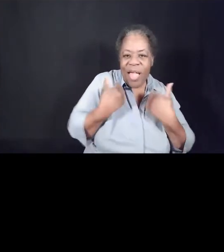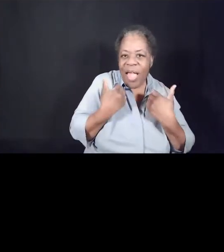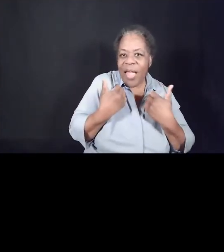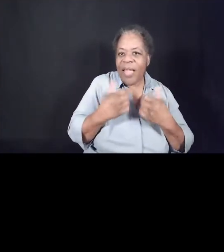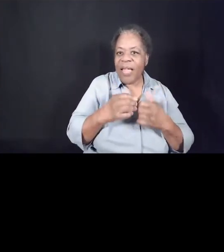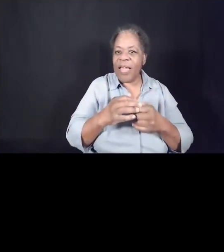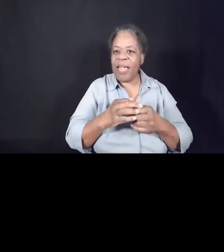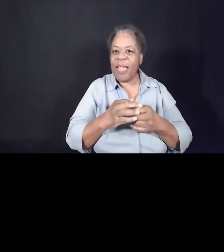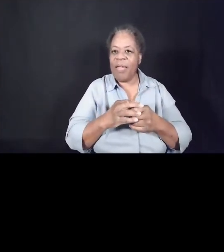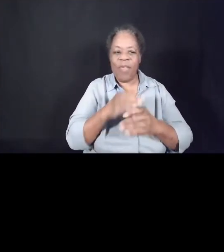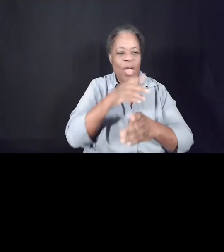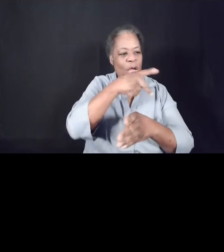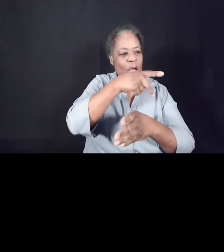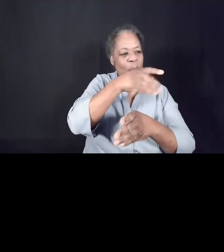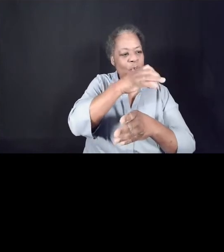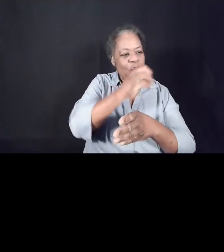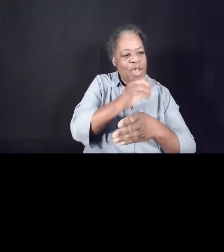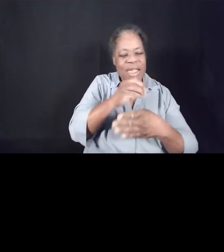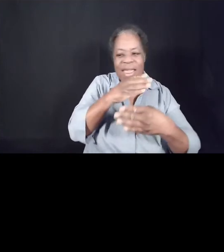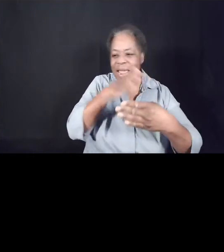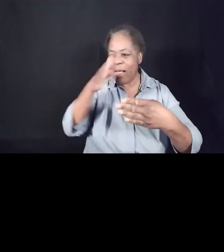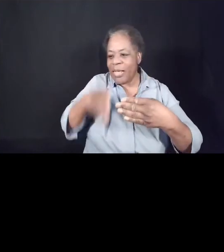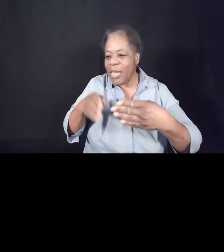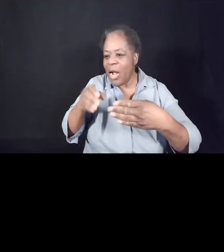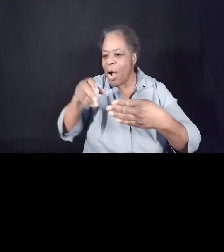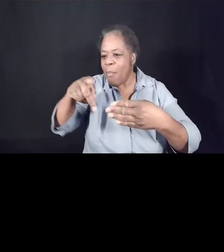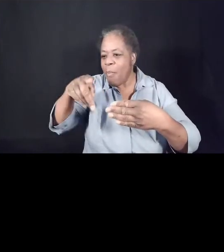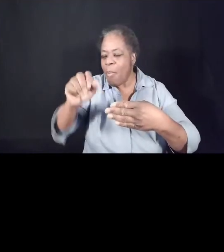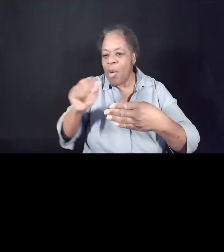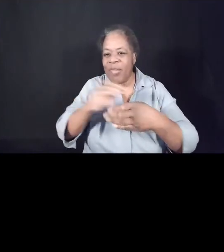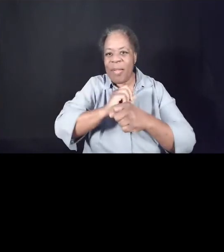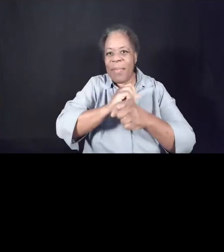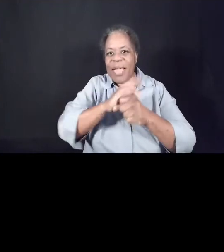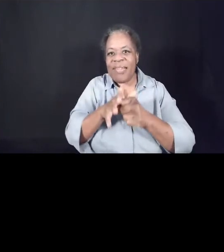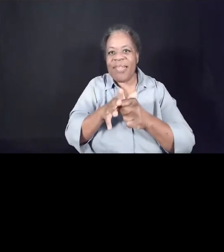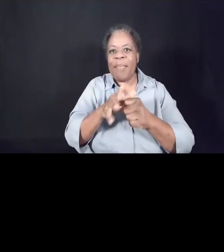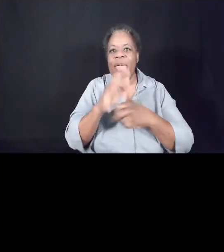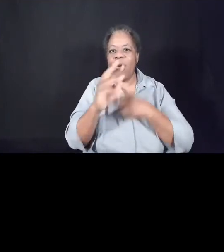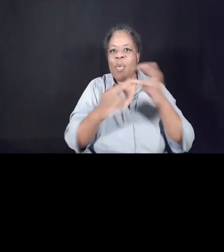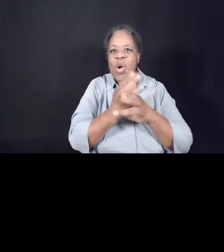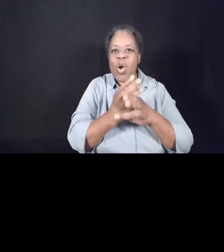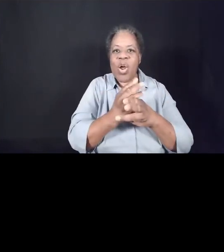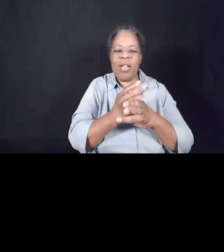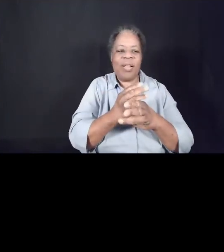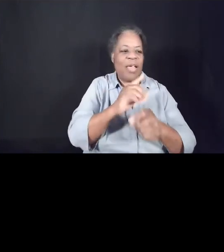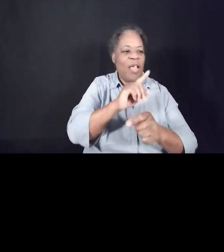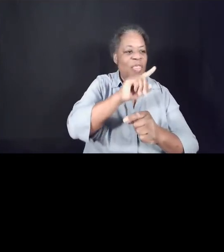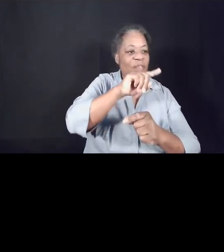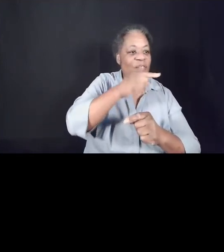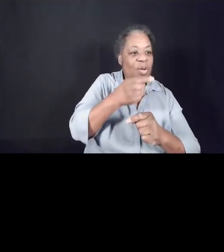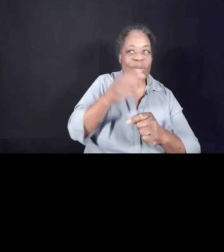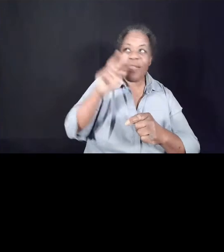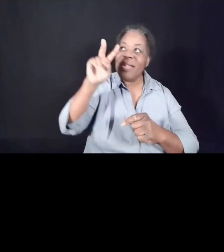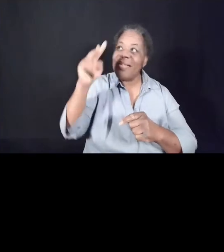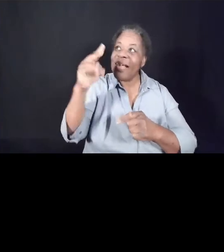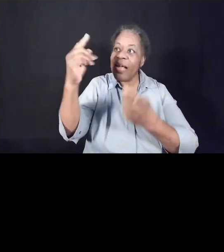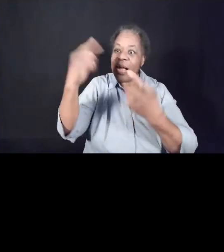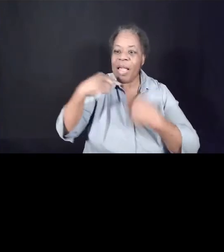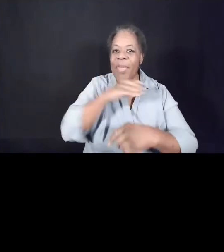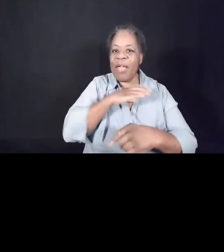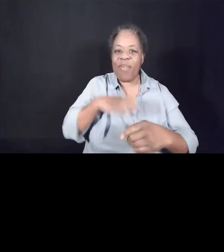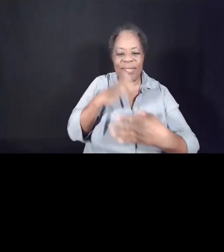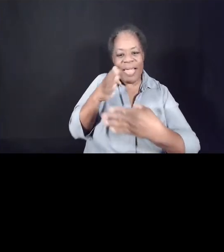pre- and a post-pandemic world. But ultimately, between the first and second coming of Christ. In-between